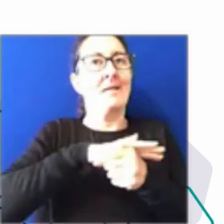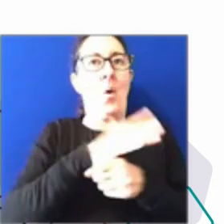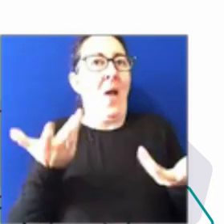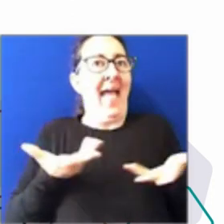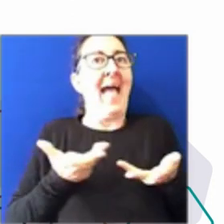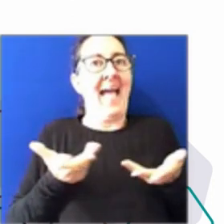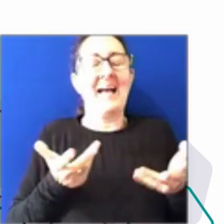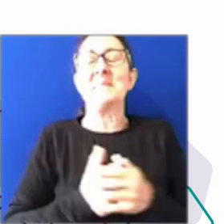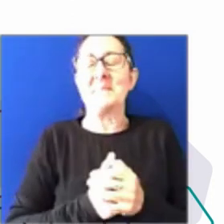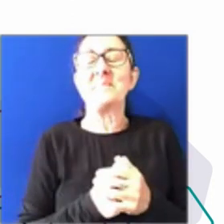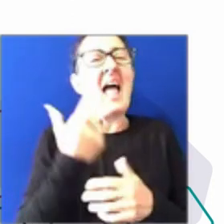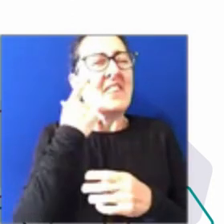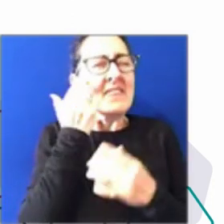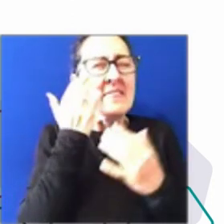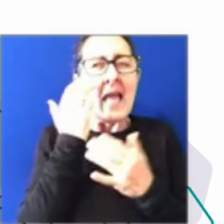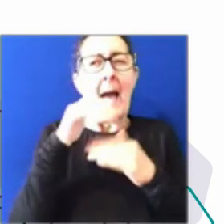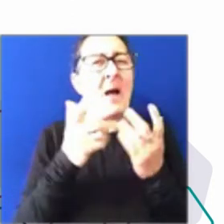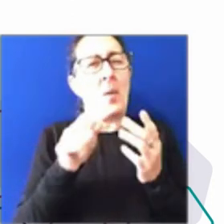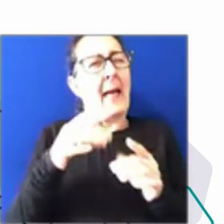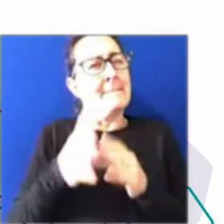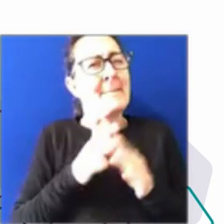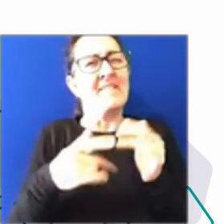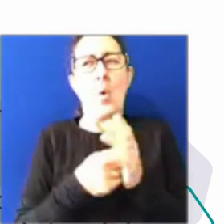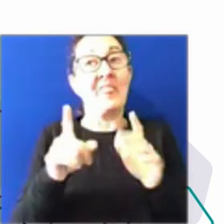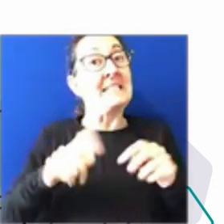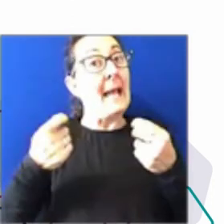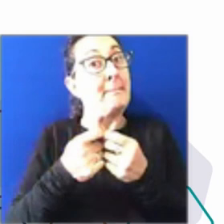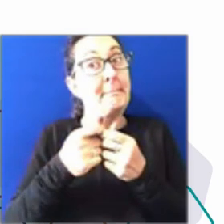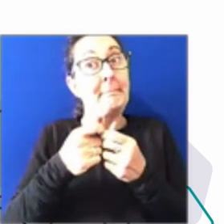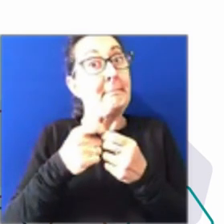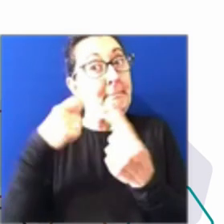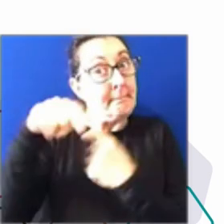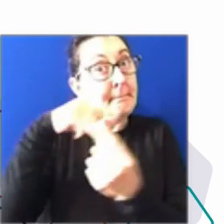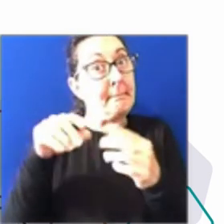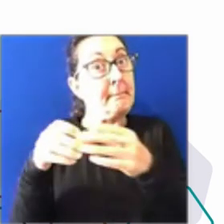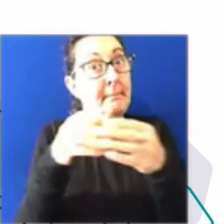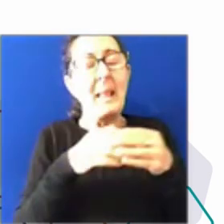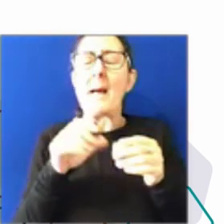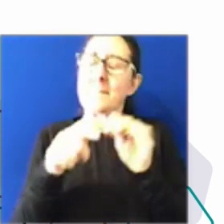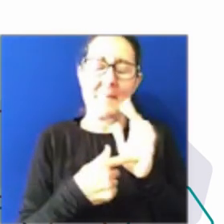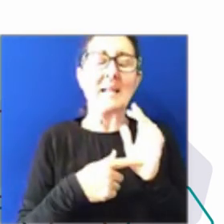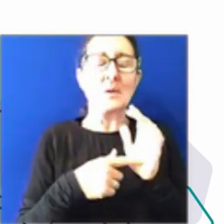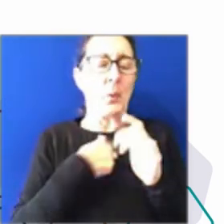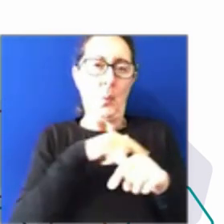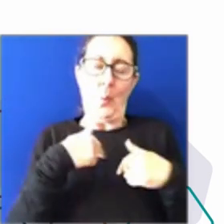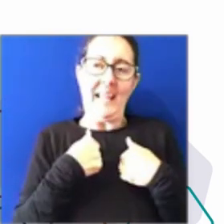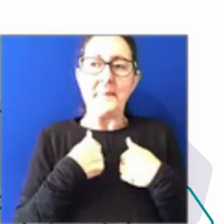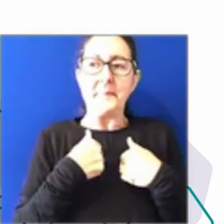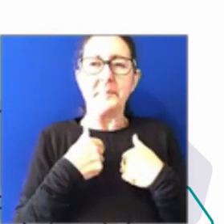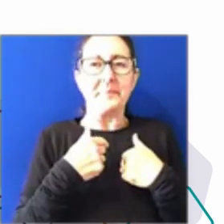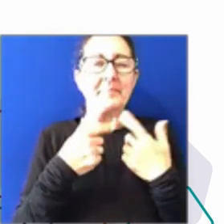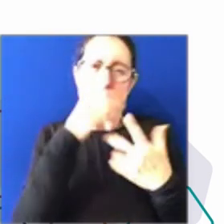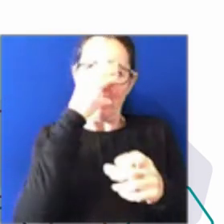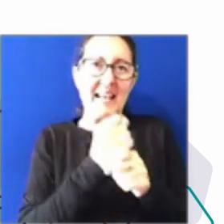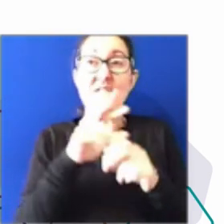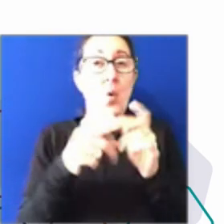kind of what that then means for teams as well. But no, we are coming from a starting point that for most jobs in the agency, you